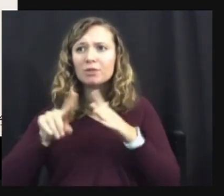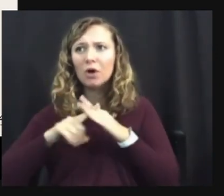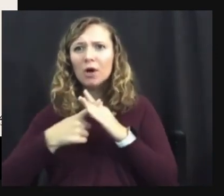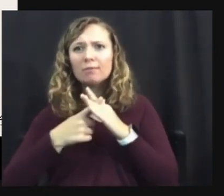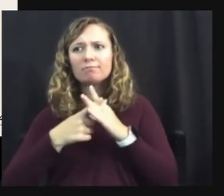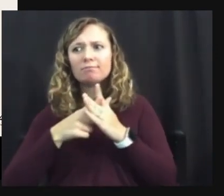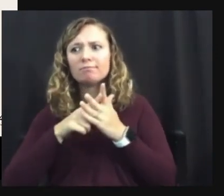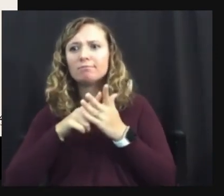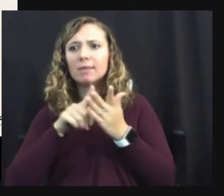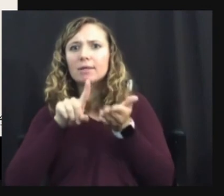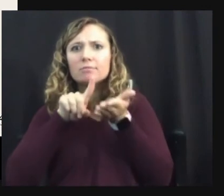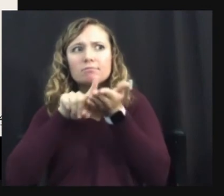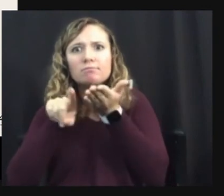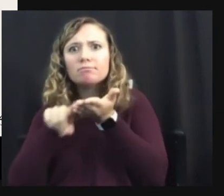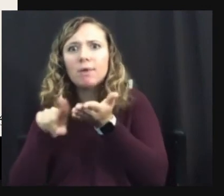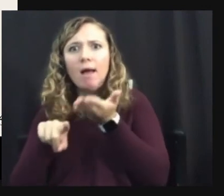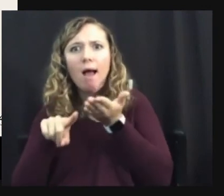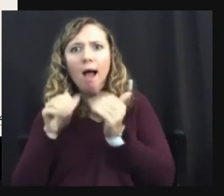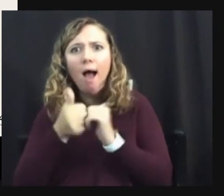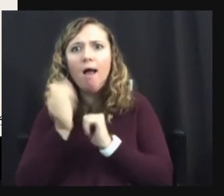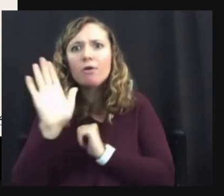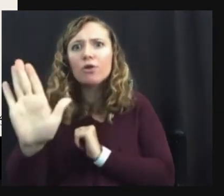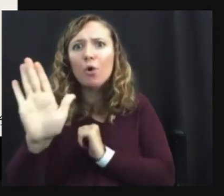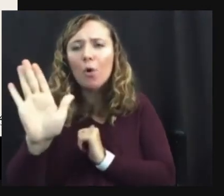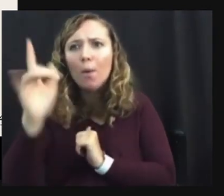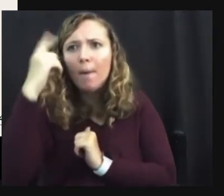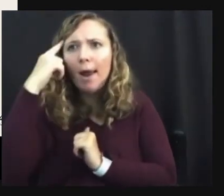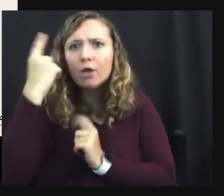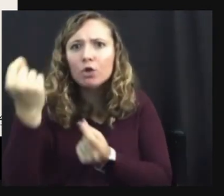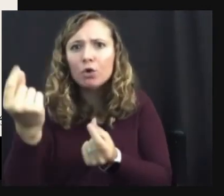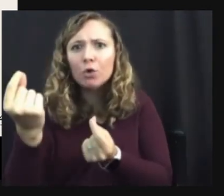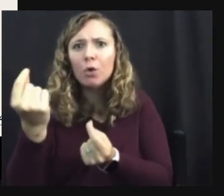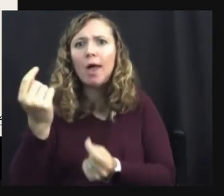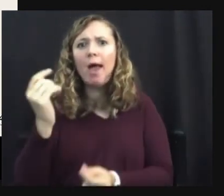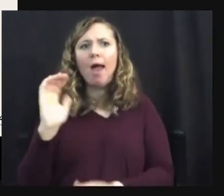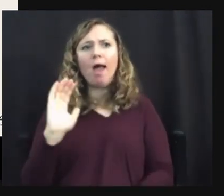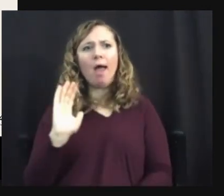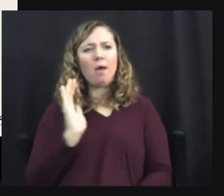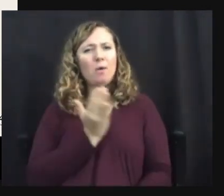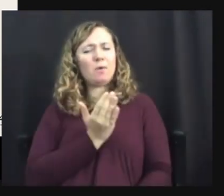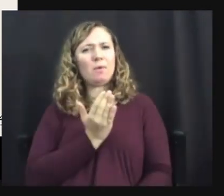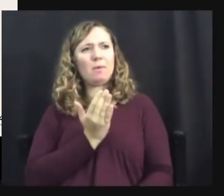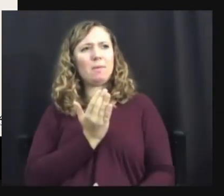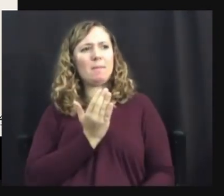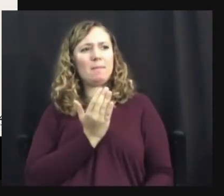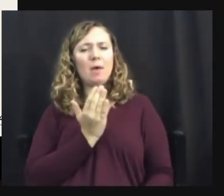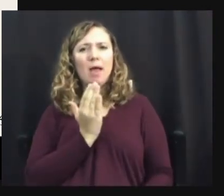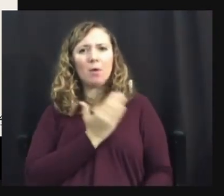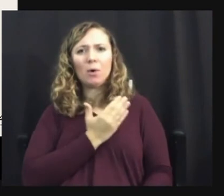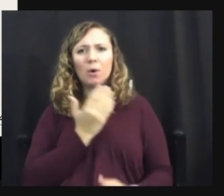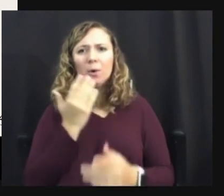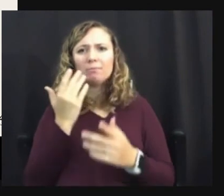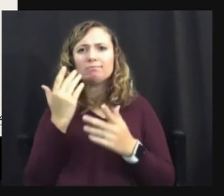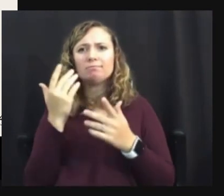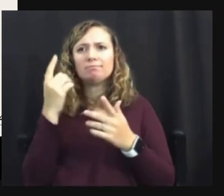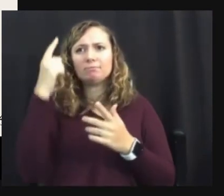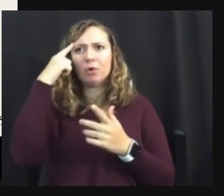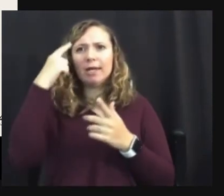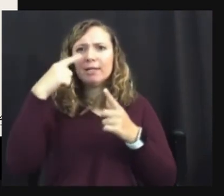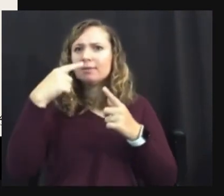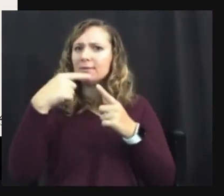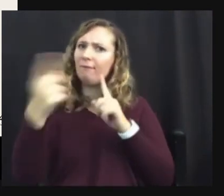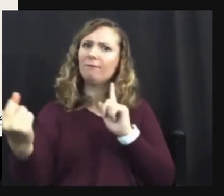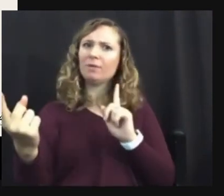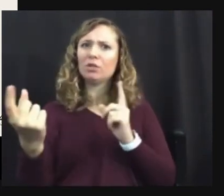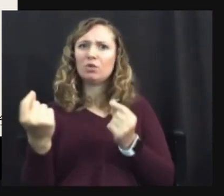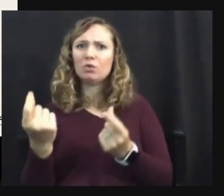know, what, how does your brain do this? How does my brain do this? And, and start breaking down the assumptions that our brains should operate the same.